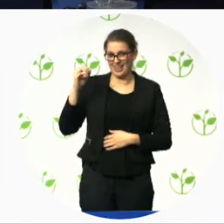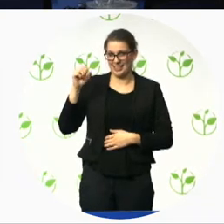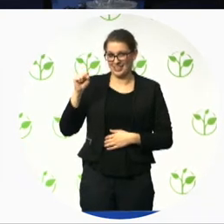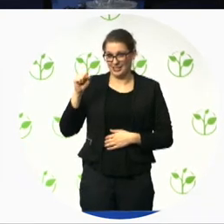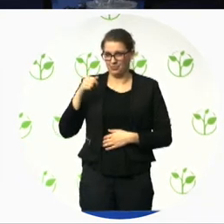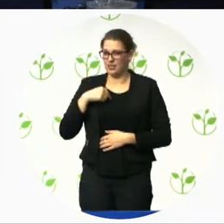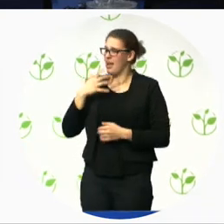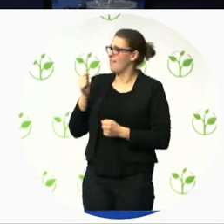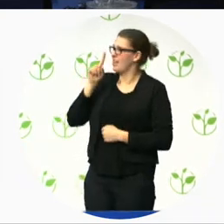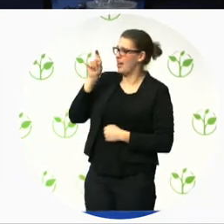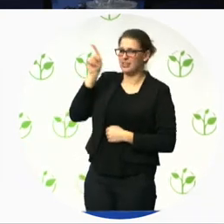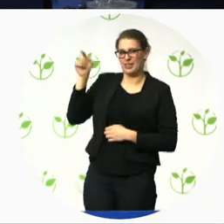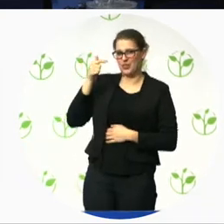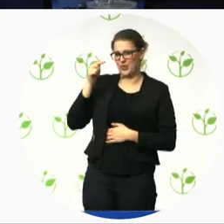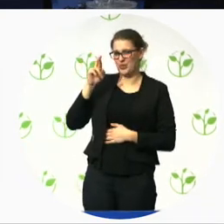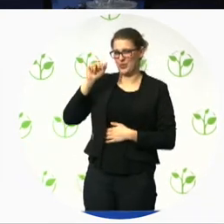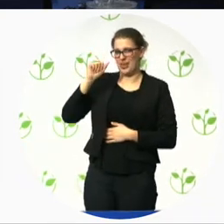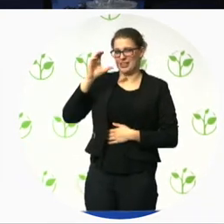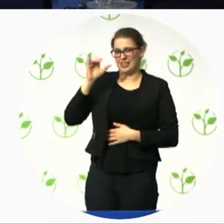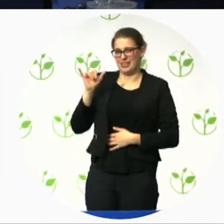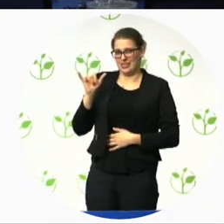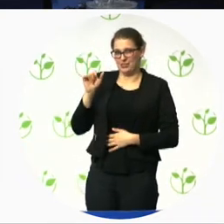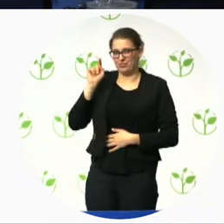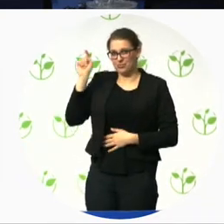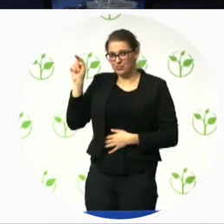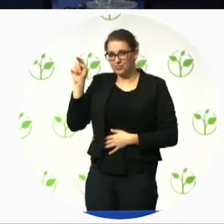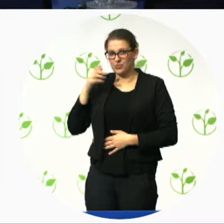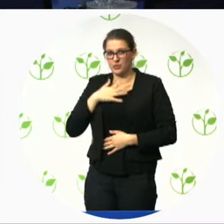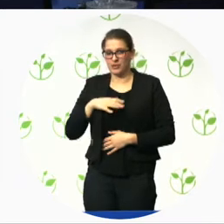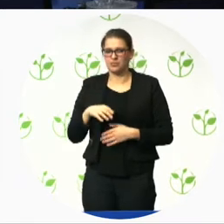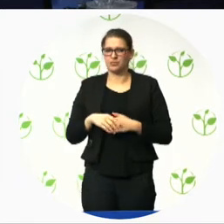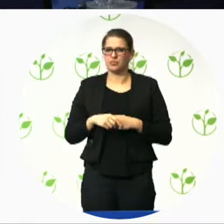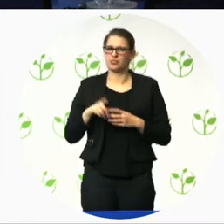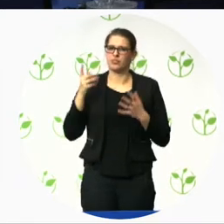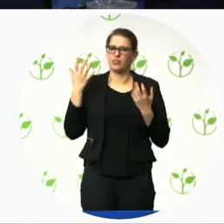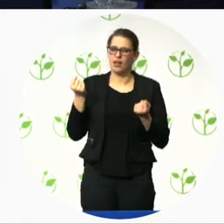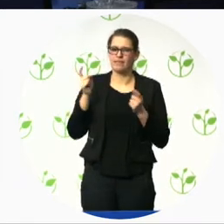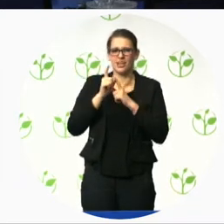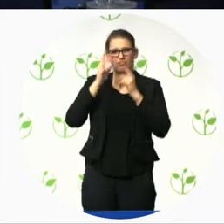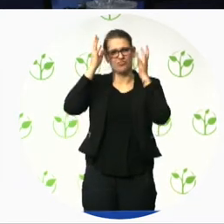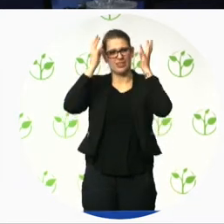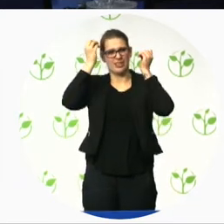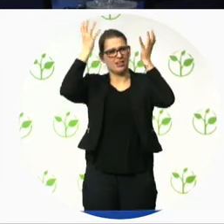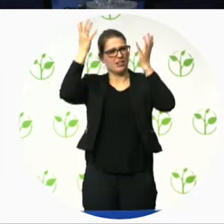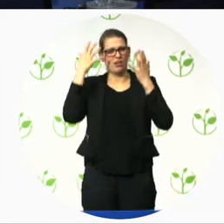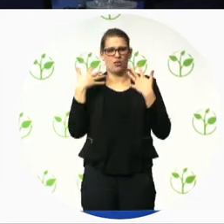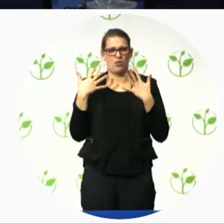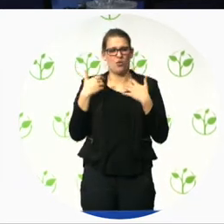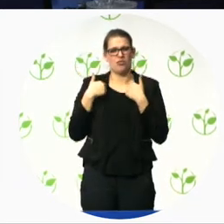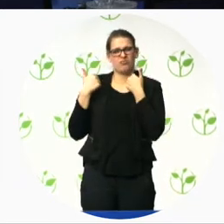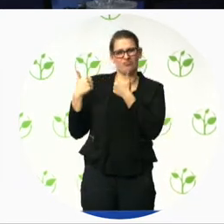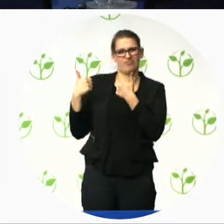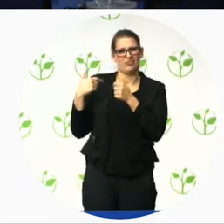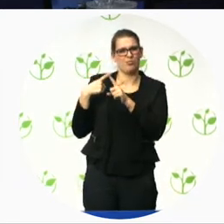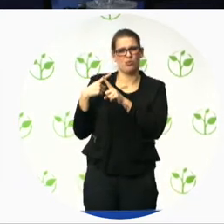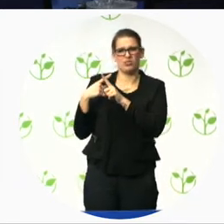I like the idea but I would like to if you can consider local kind of